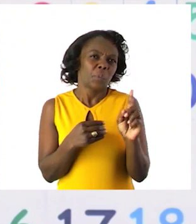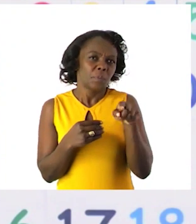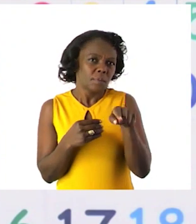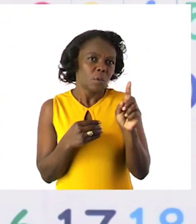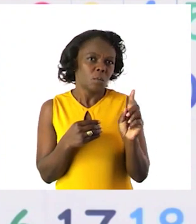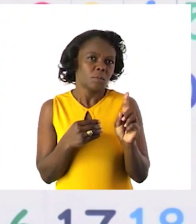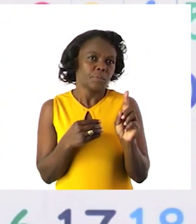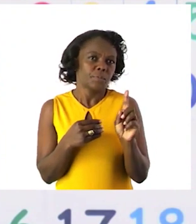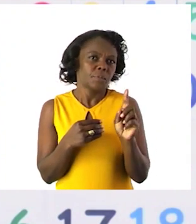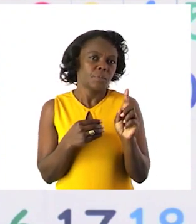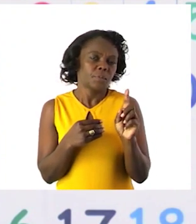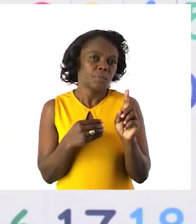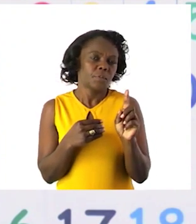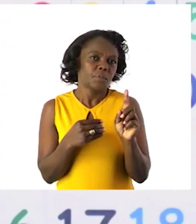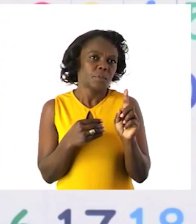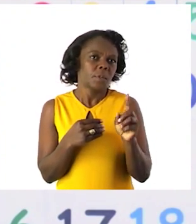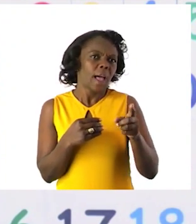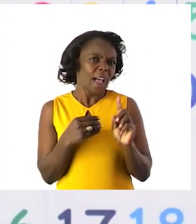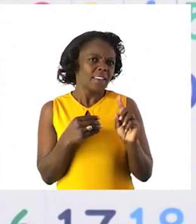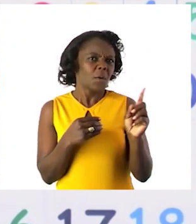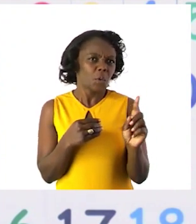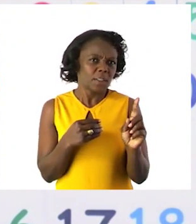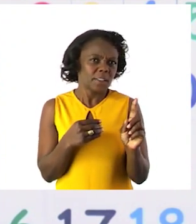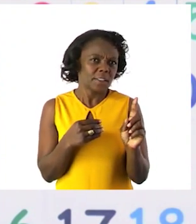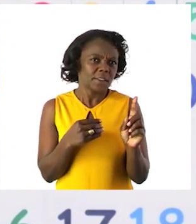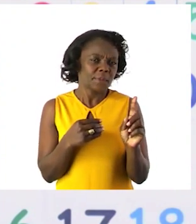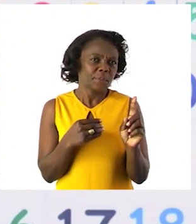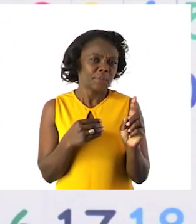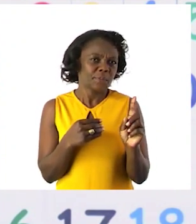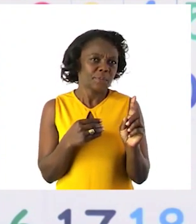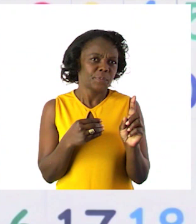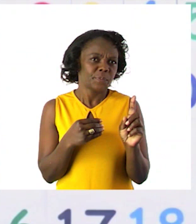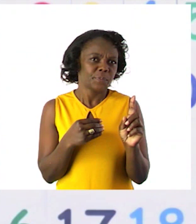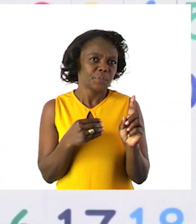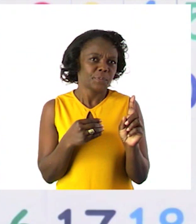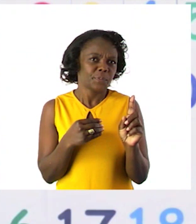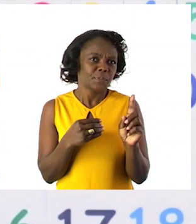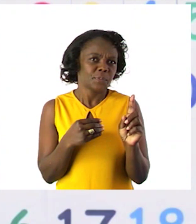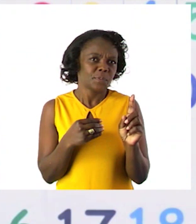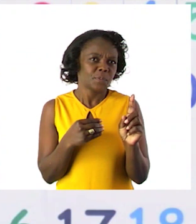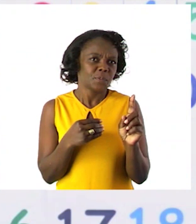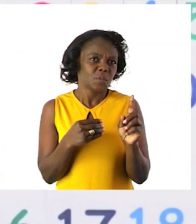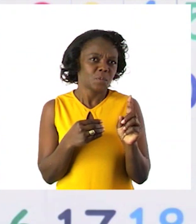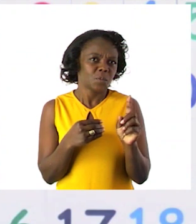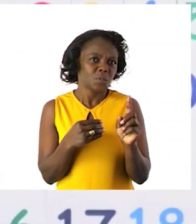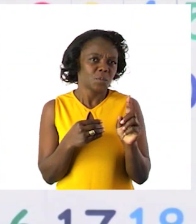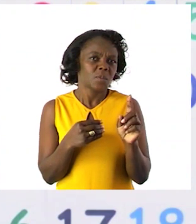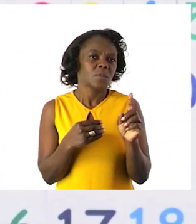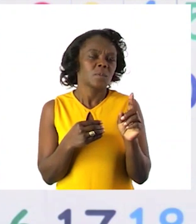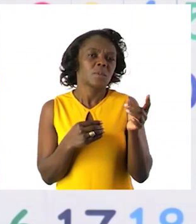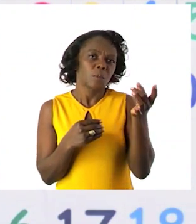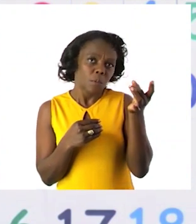So 4 plus 4. What is 4 and 4? You can use your fingers or you can use your counters or the stones.